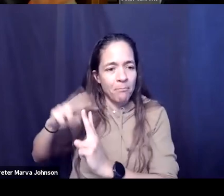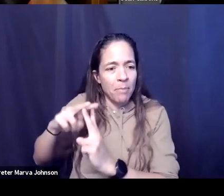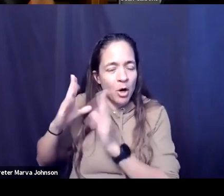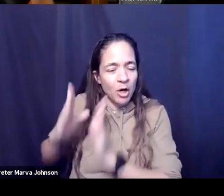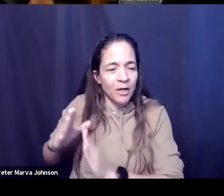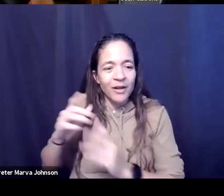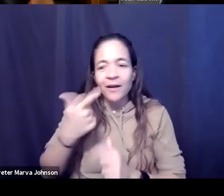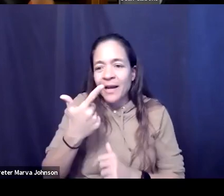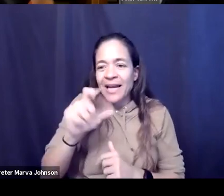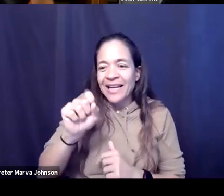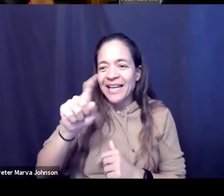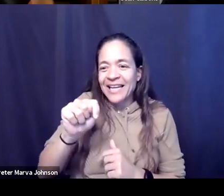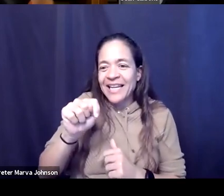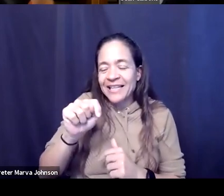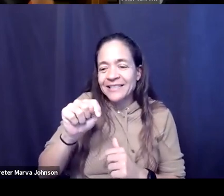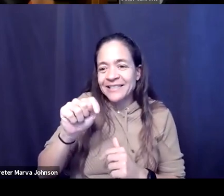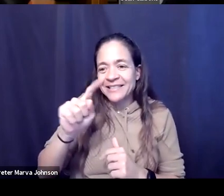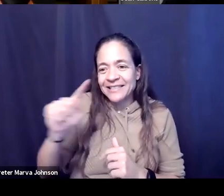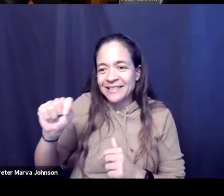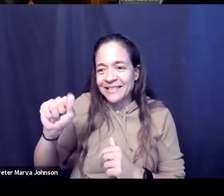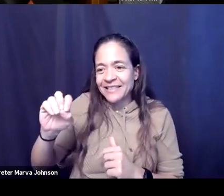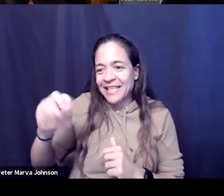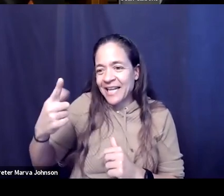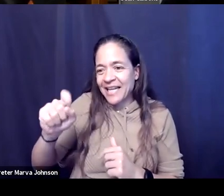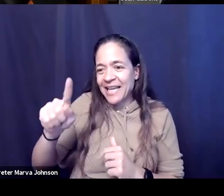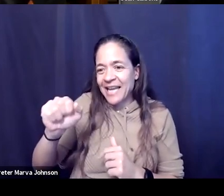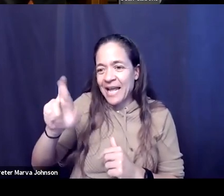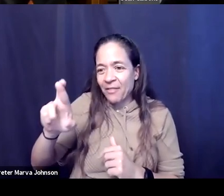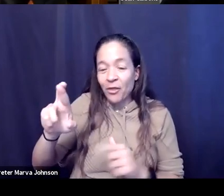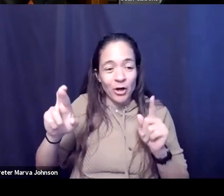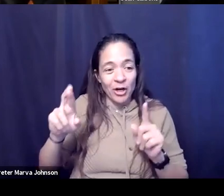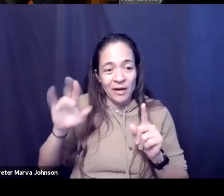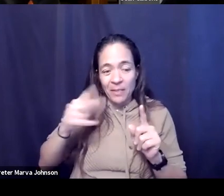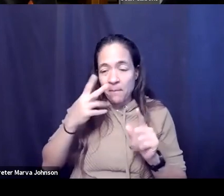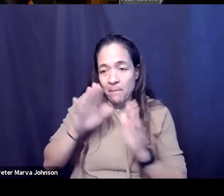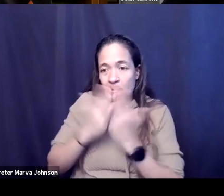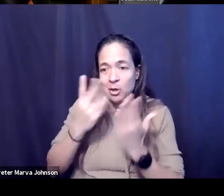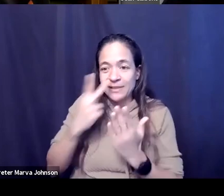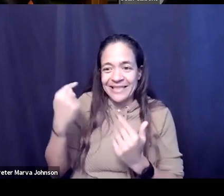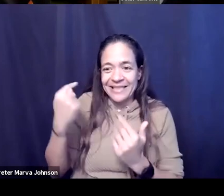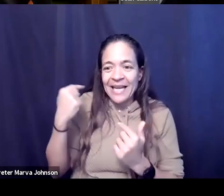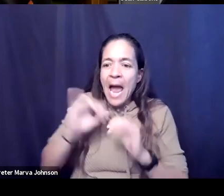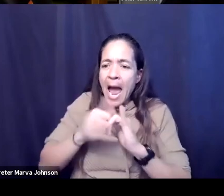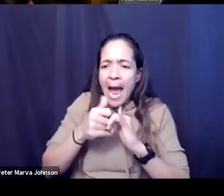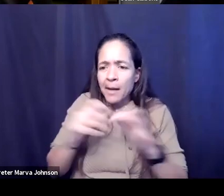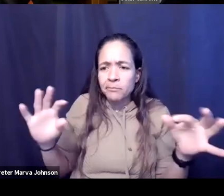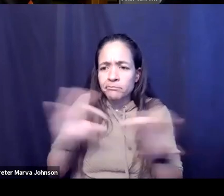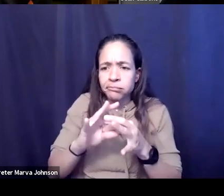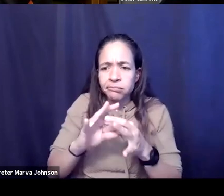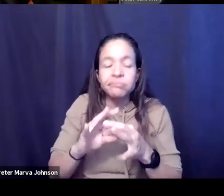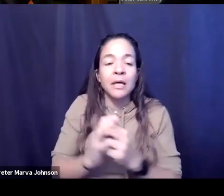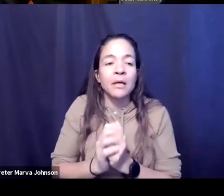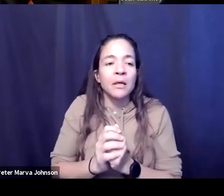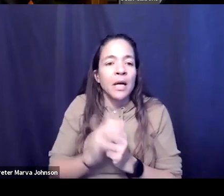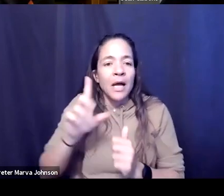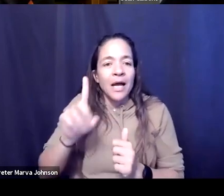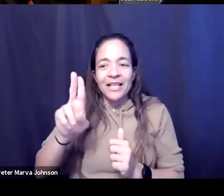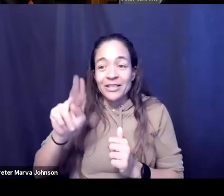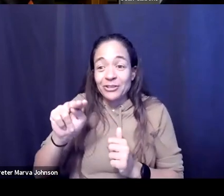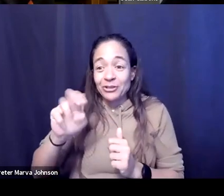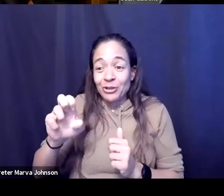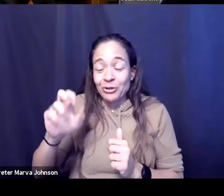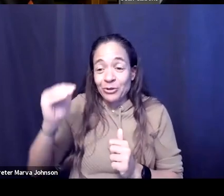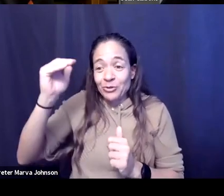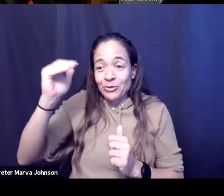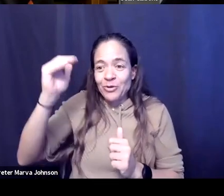it's a guidebook on how to build a community with your people and above it is a large collection of dune which i read for the first time four weeks ago in a couple days